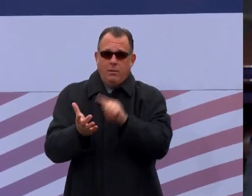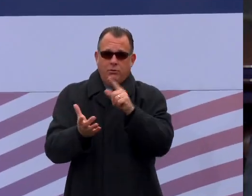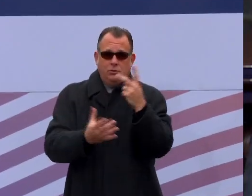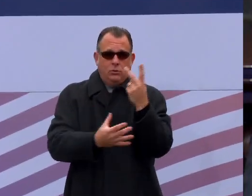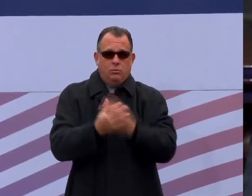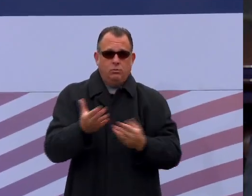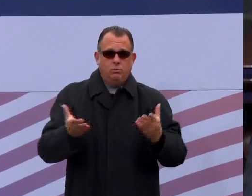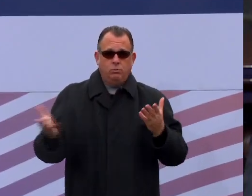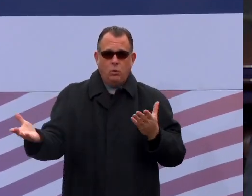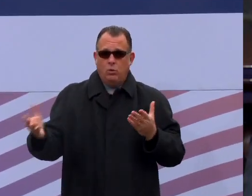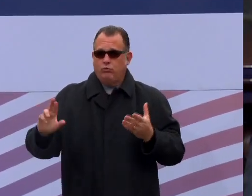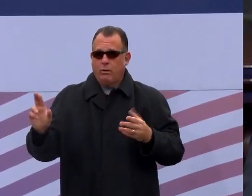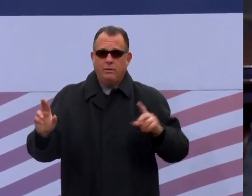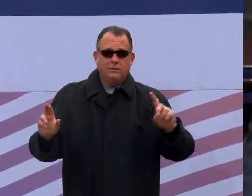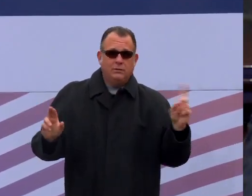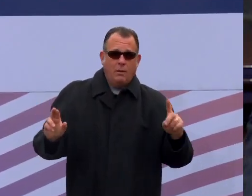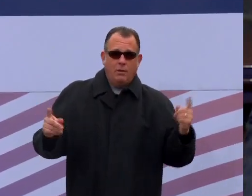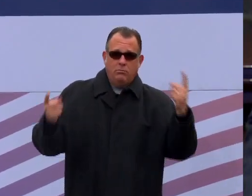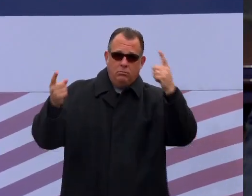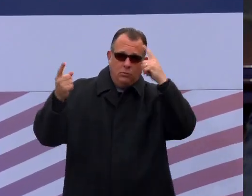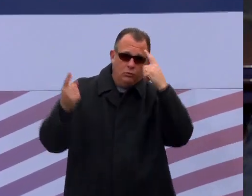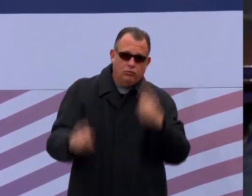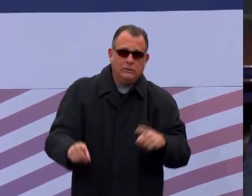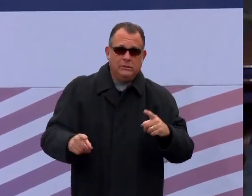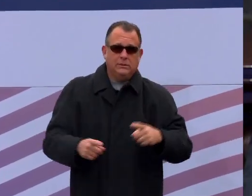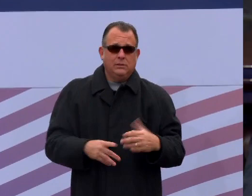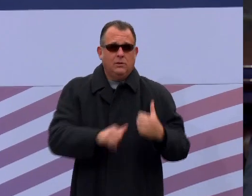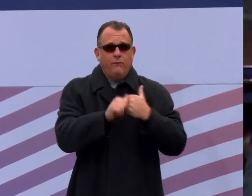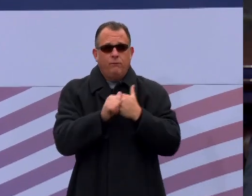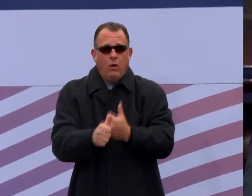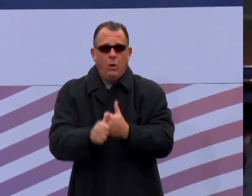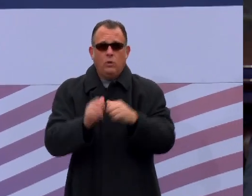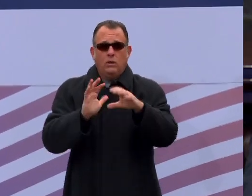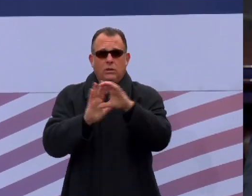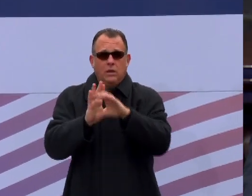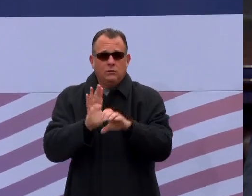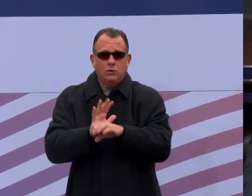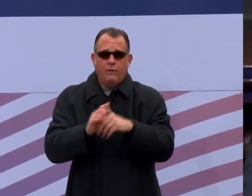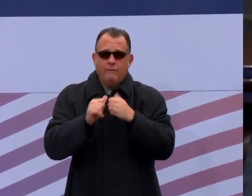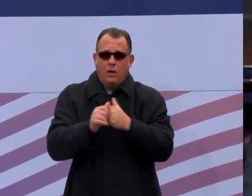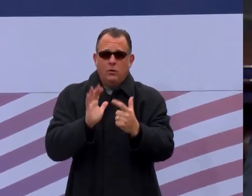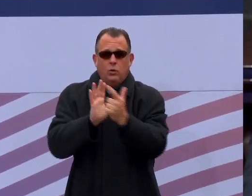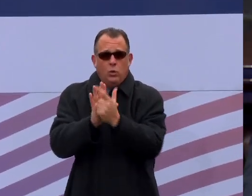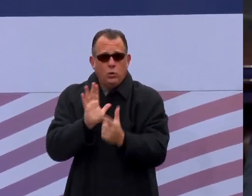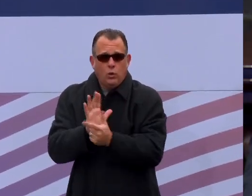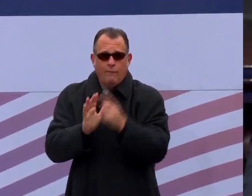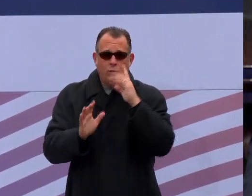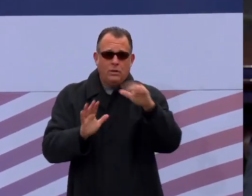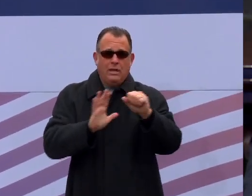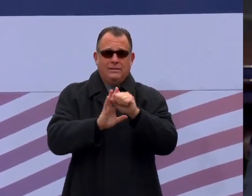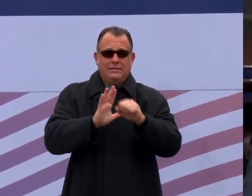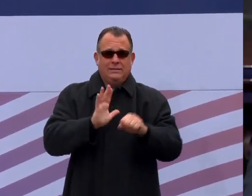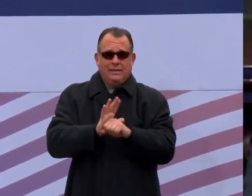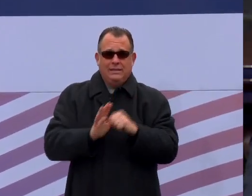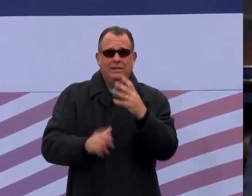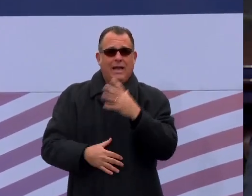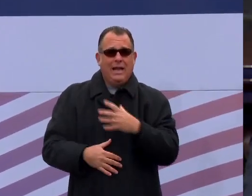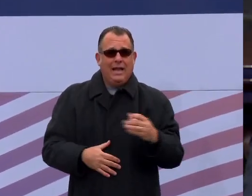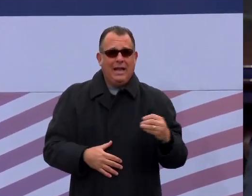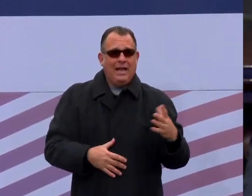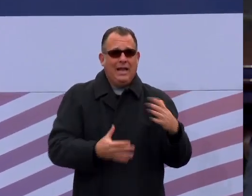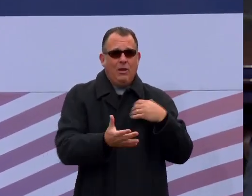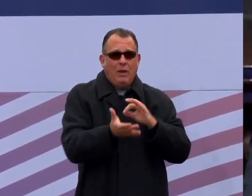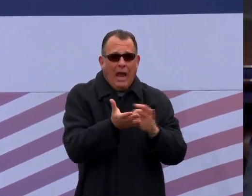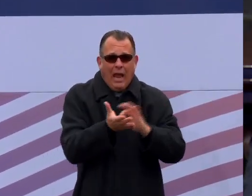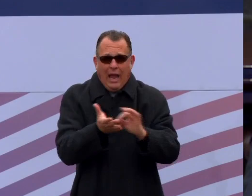Conforming to the provisions of the Constitution and laws of said Commonwealth, and upon counting the votes by a teller